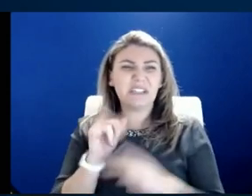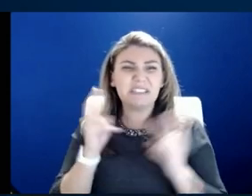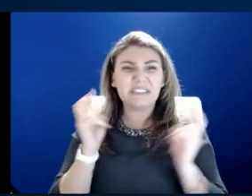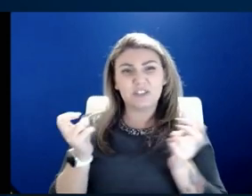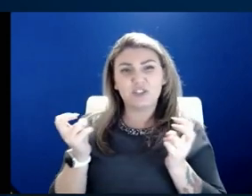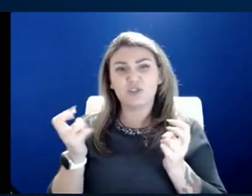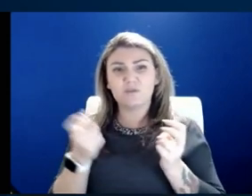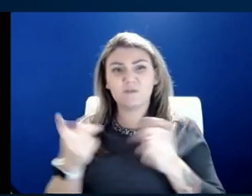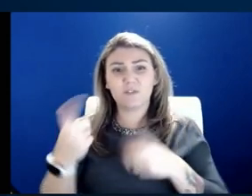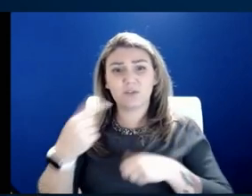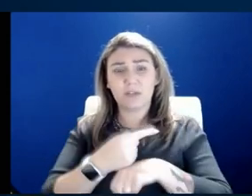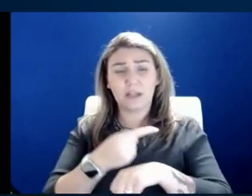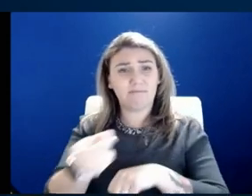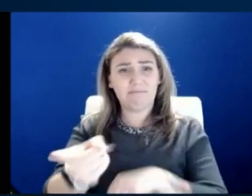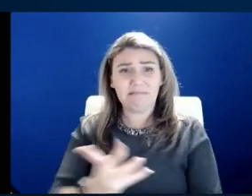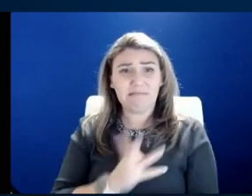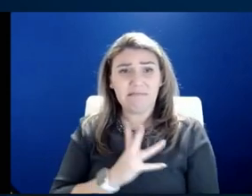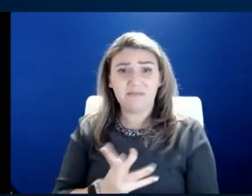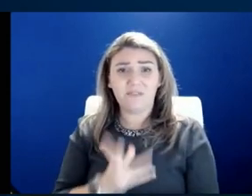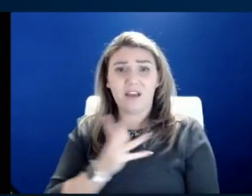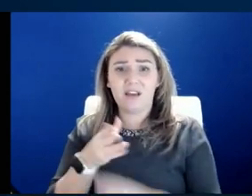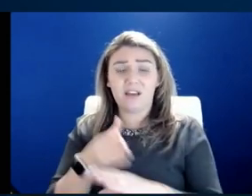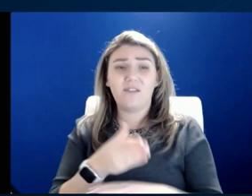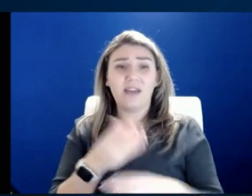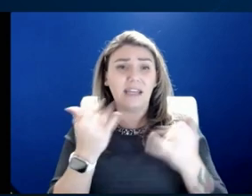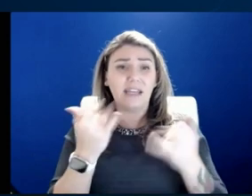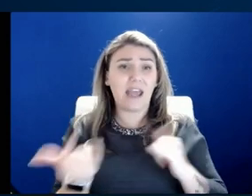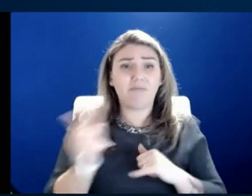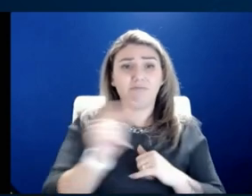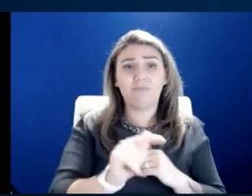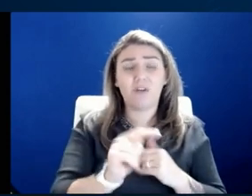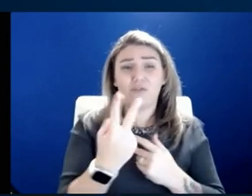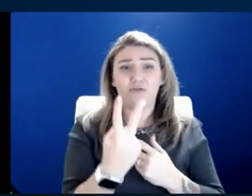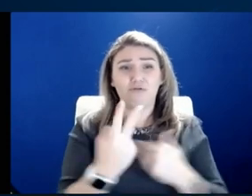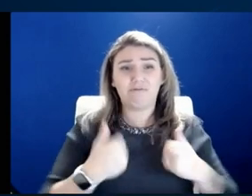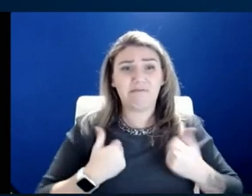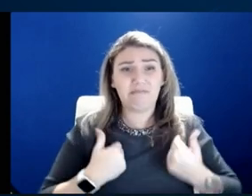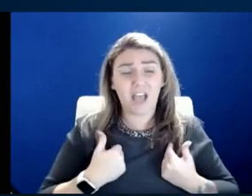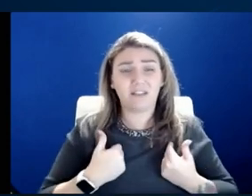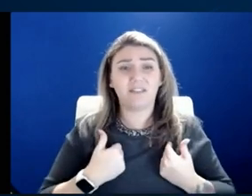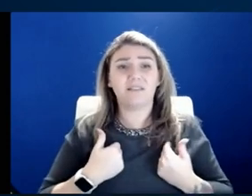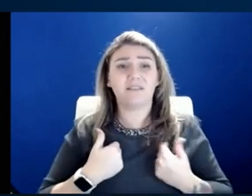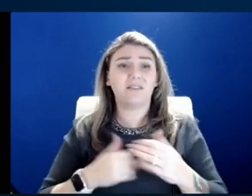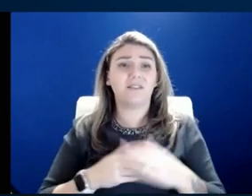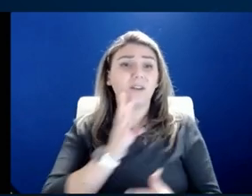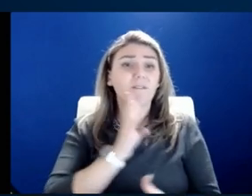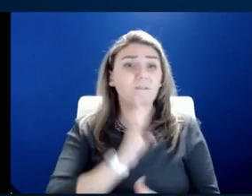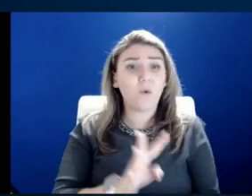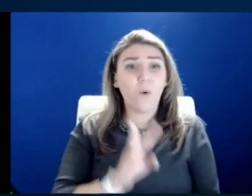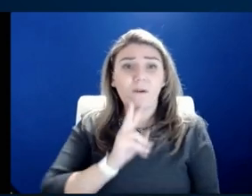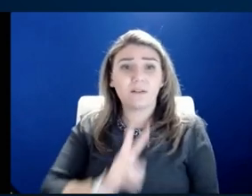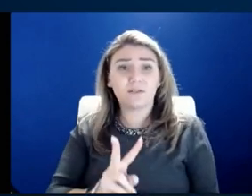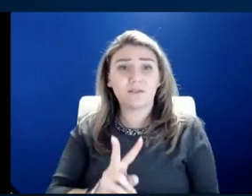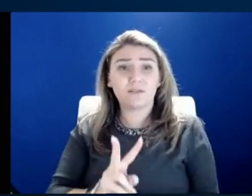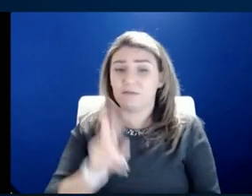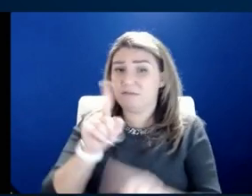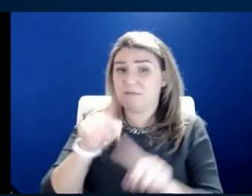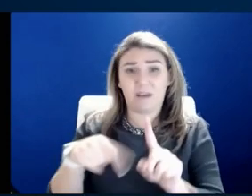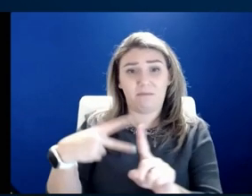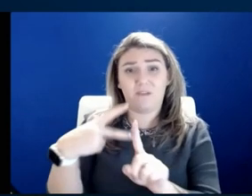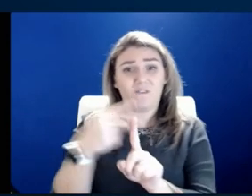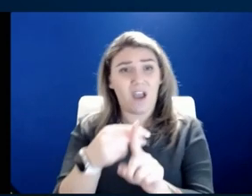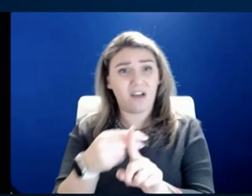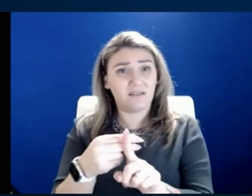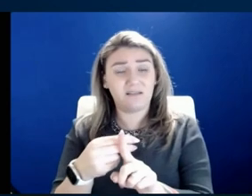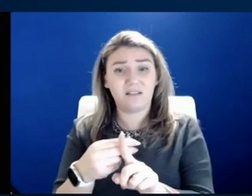He's been fine after that. Now her two youngest that are four and two unable to be vaccinated are